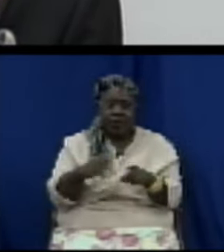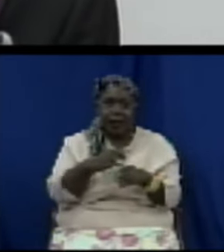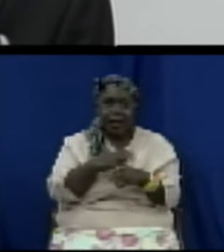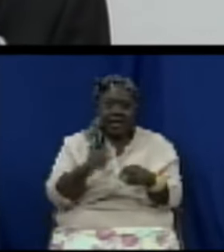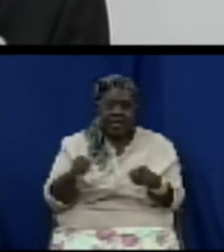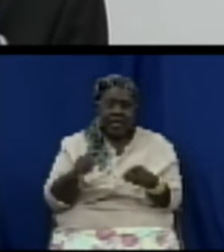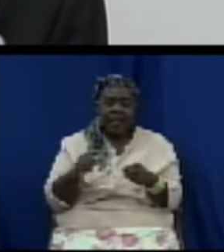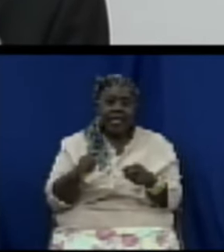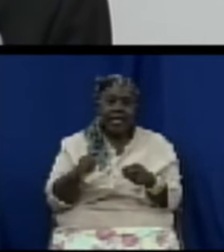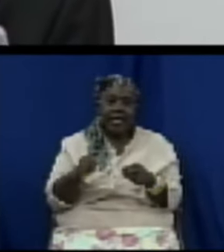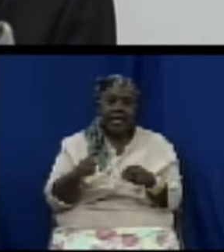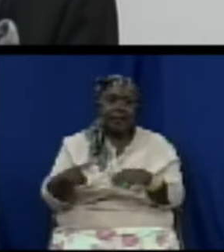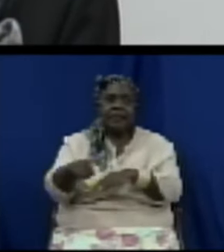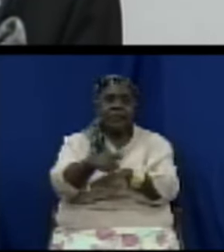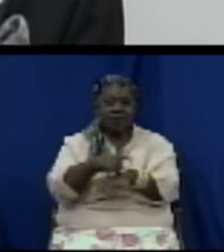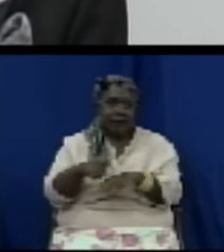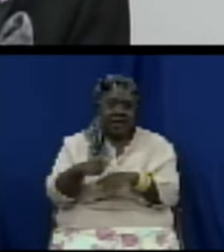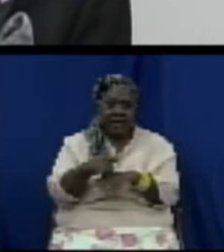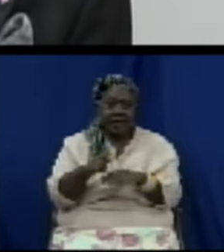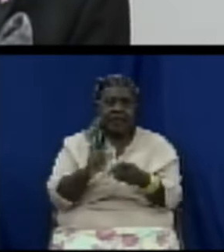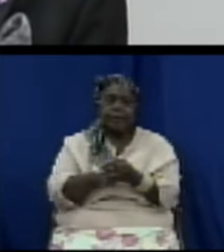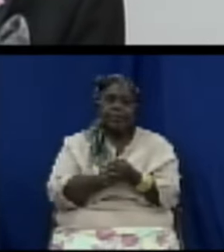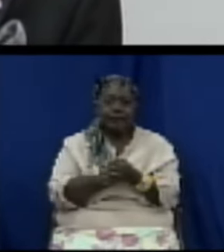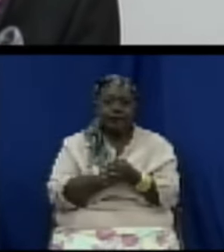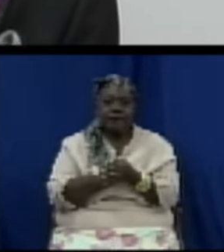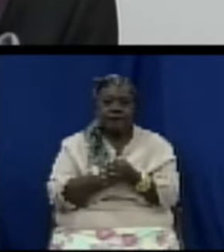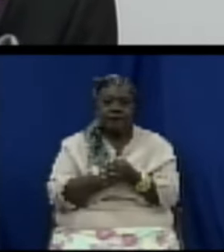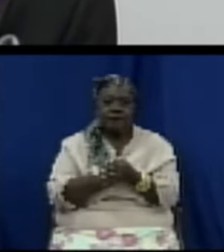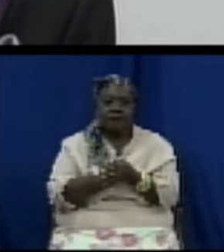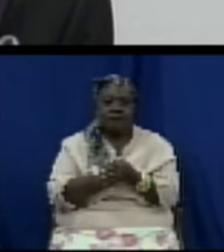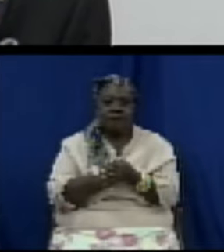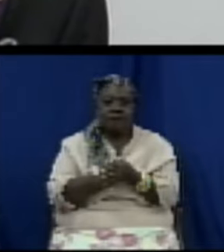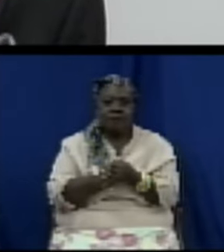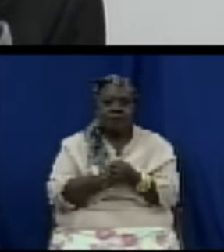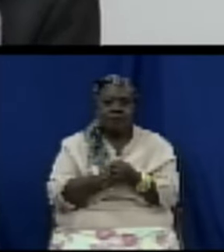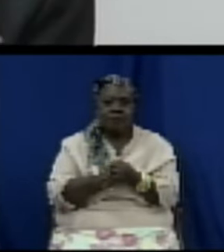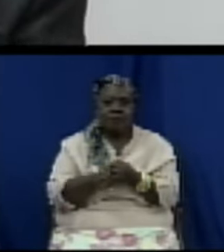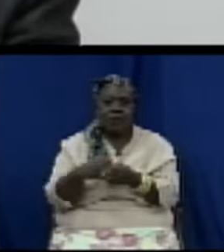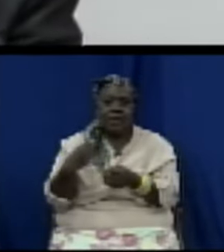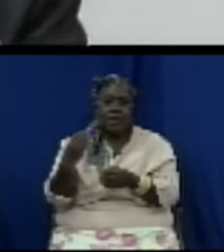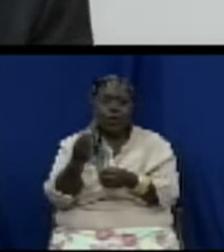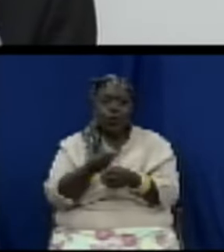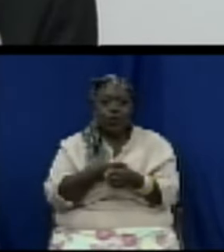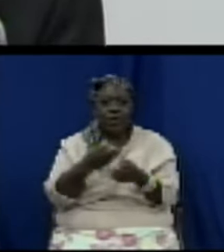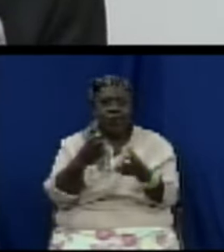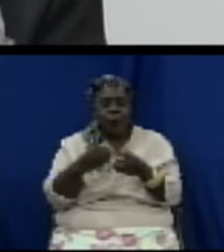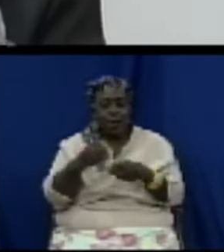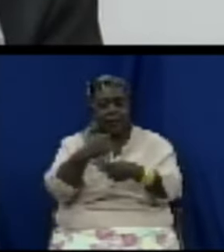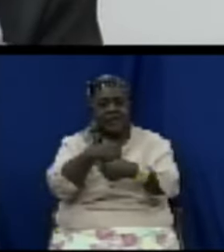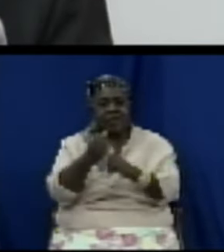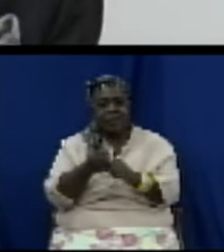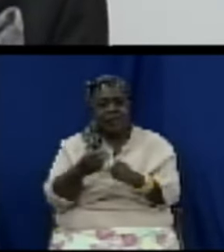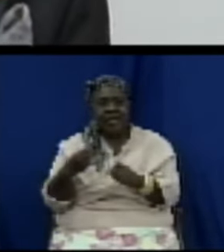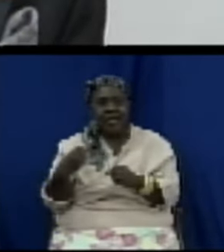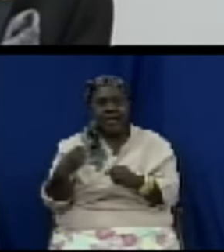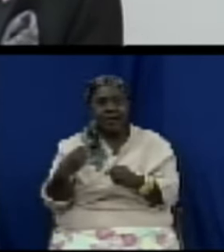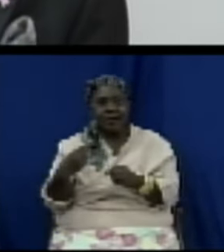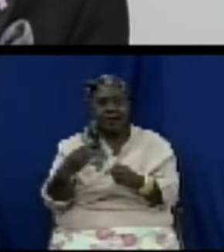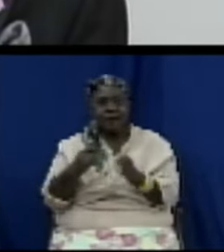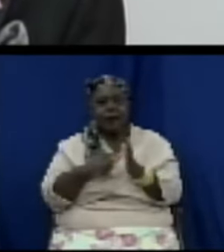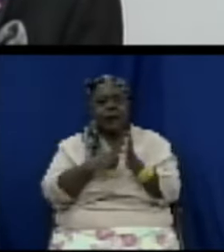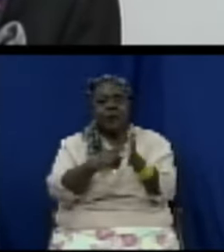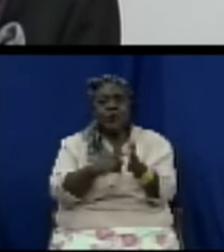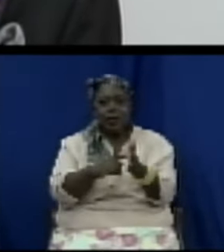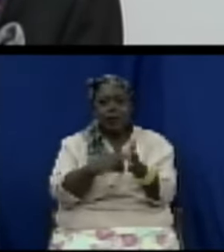they are so labeled and they are in fact supplied in a particular way according to